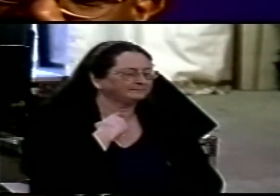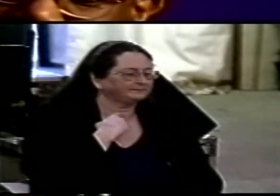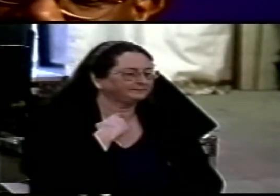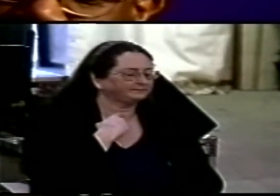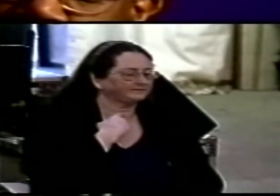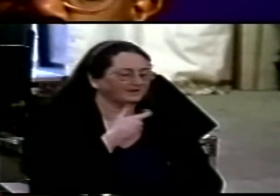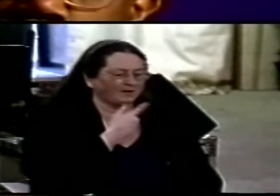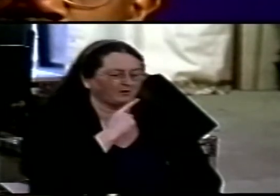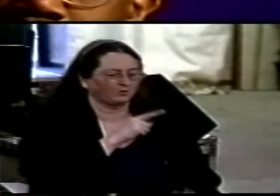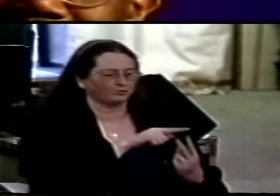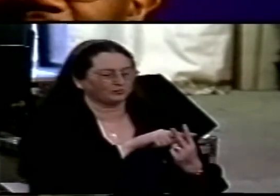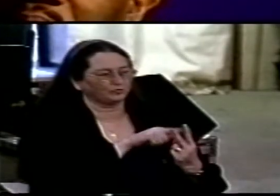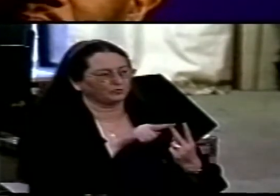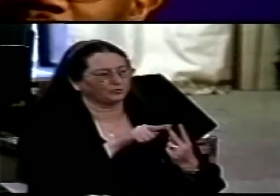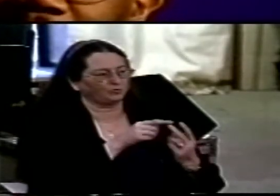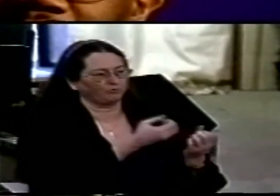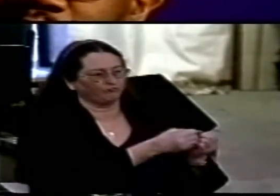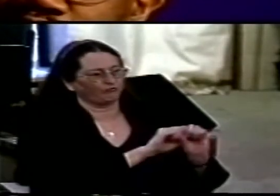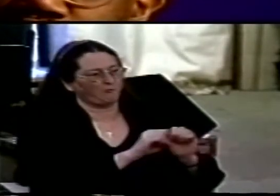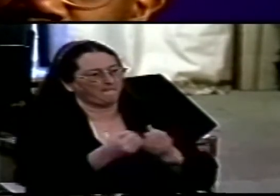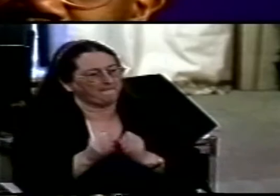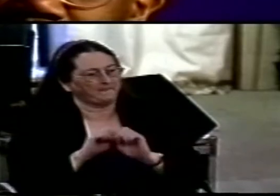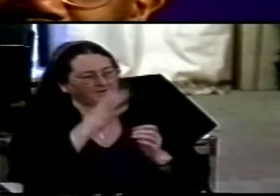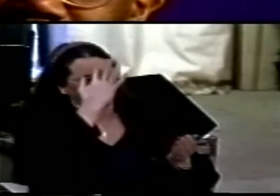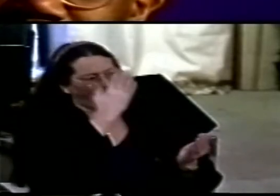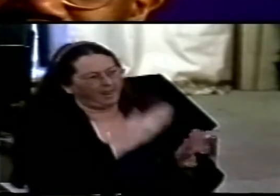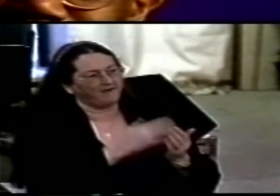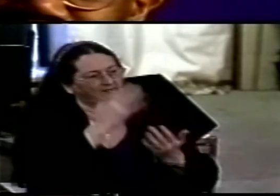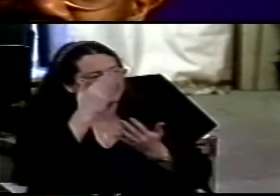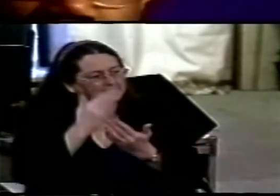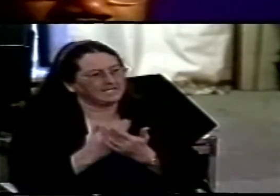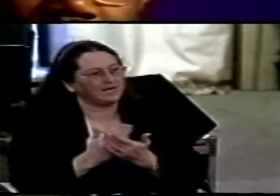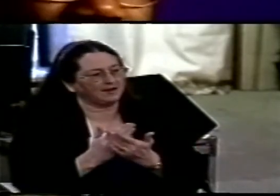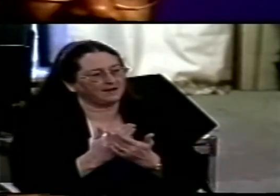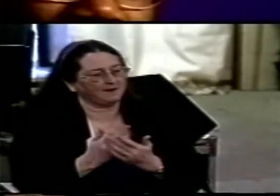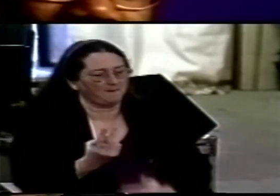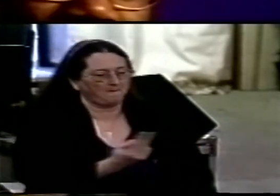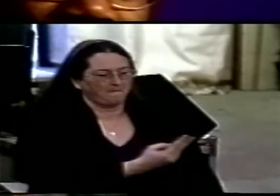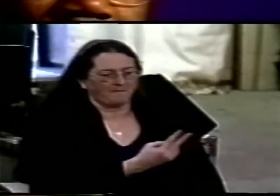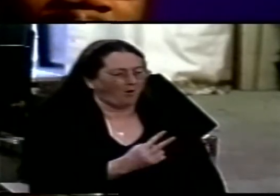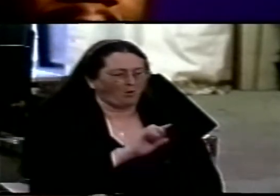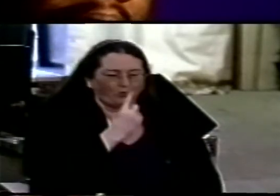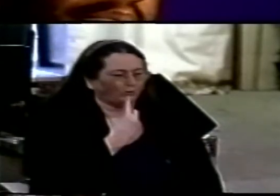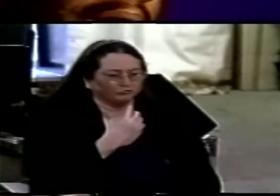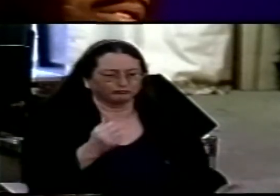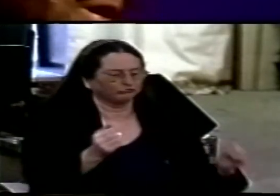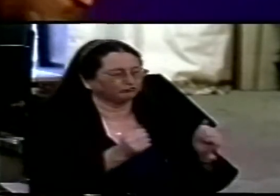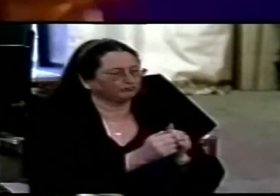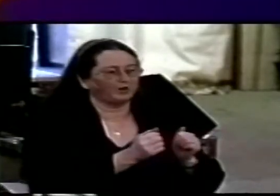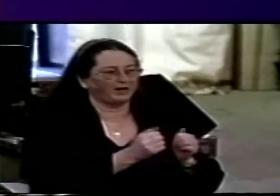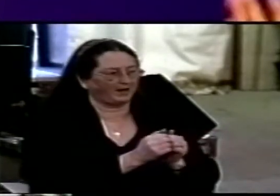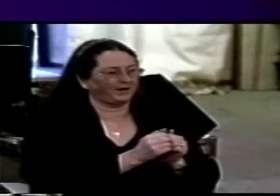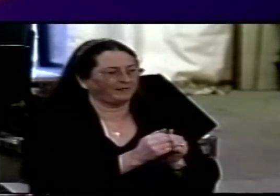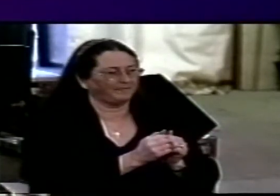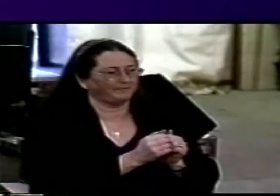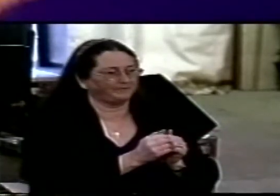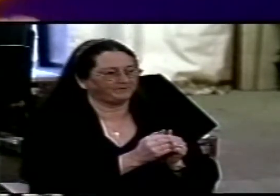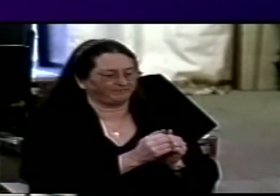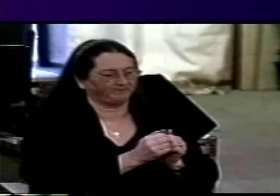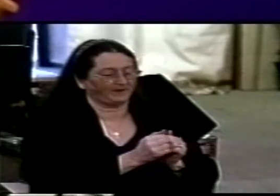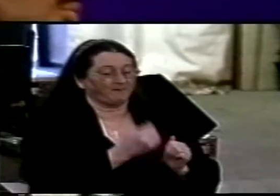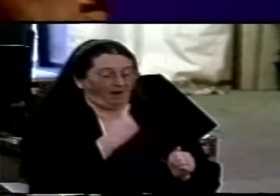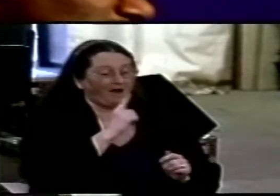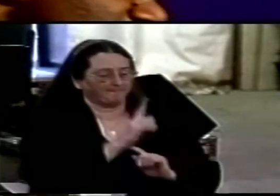leaders who were at loggerheads really just not seeing eye to eye met and during that